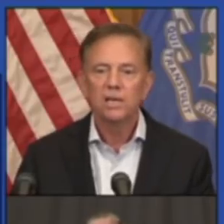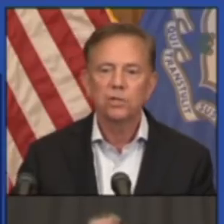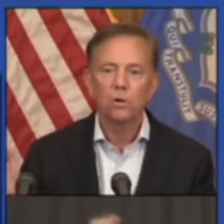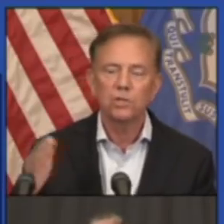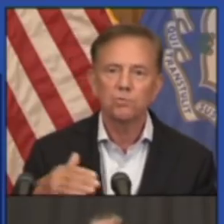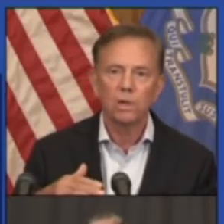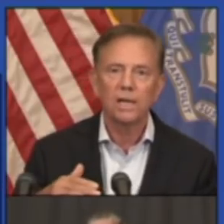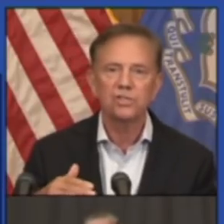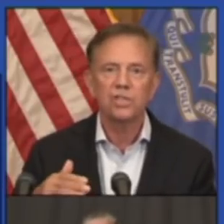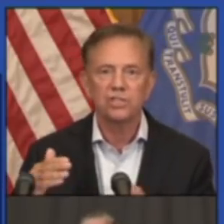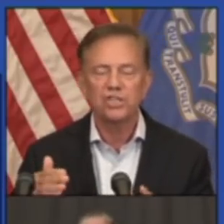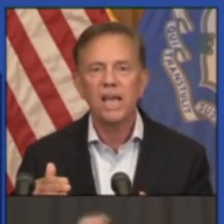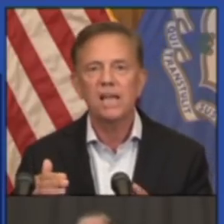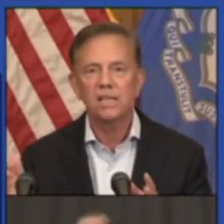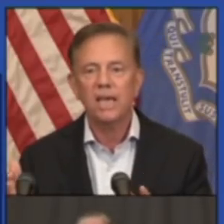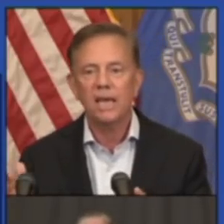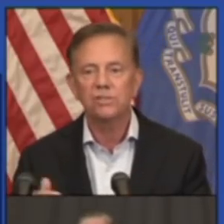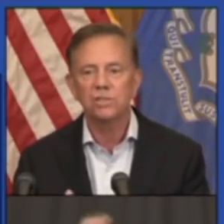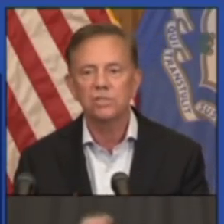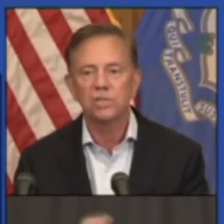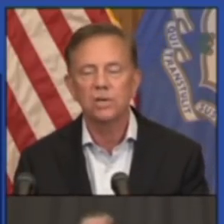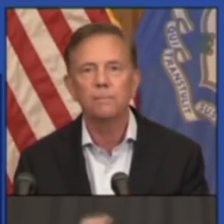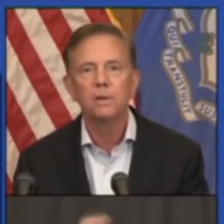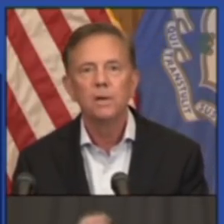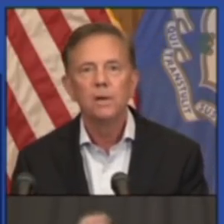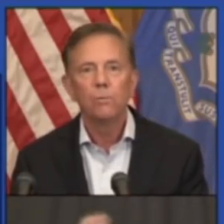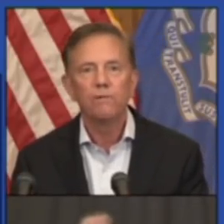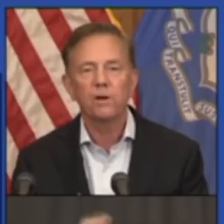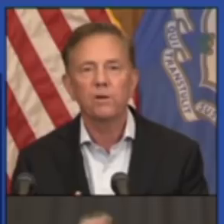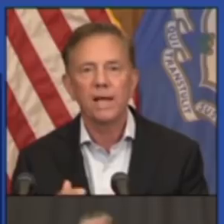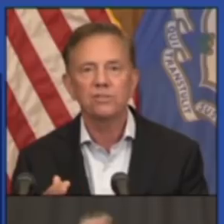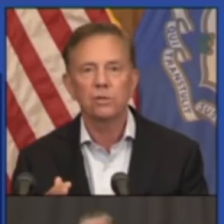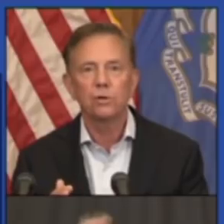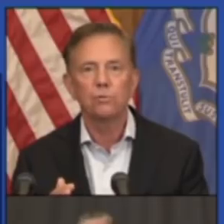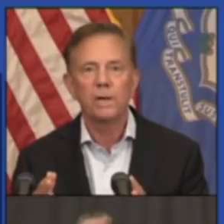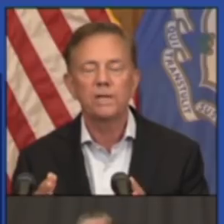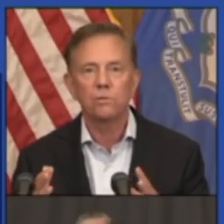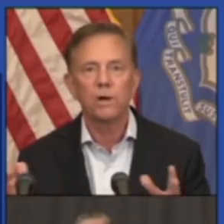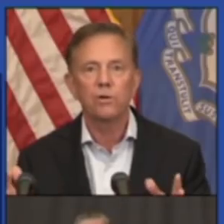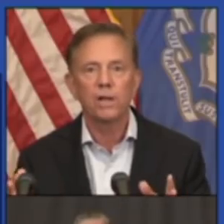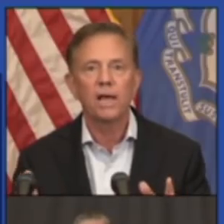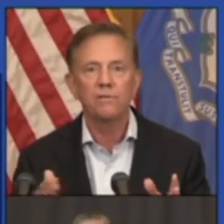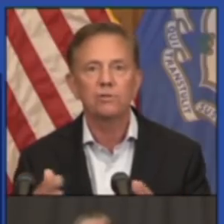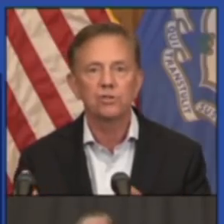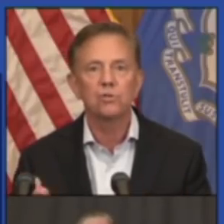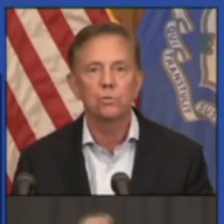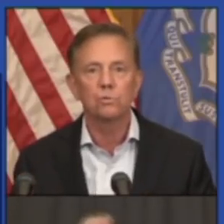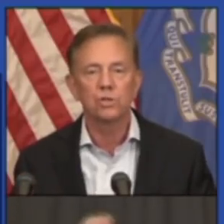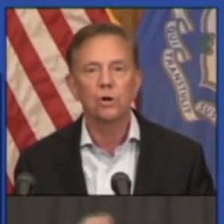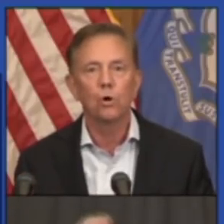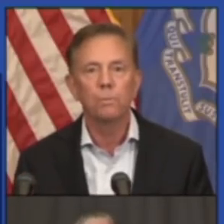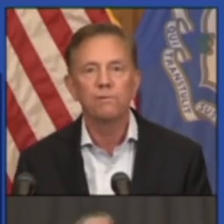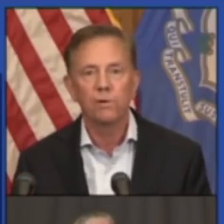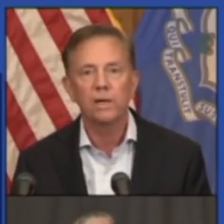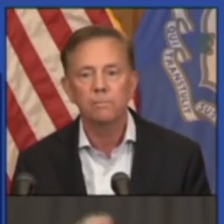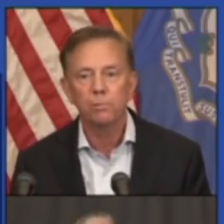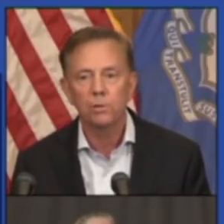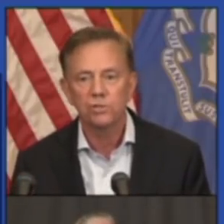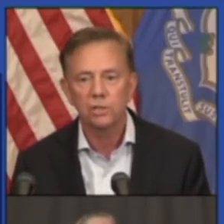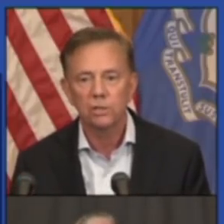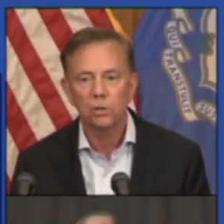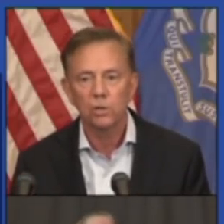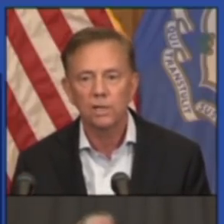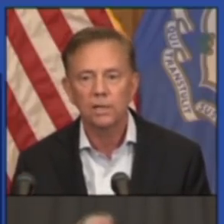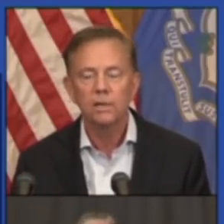As long as we're less than 10 cases, we figure that's a good reason why you can have your schools open for in